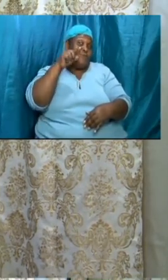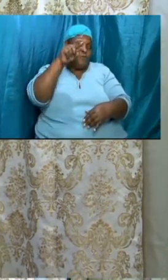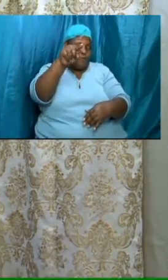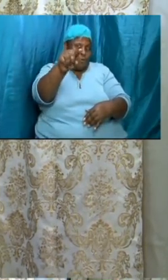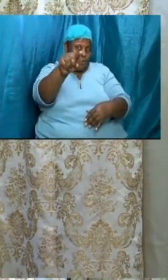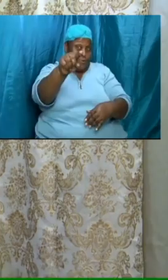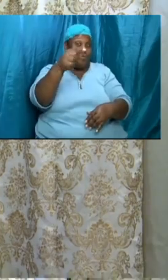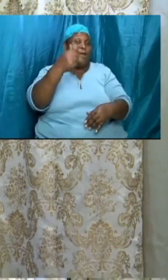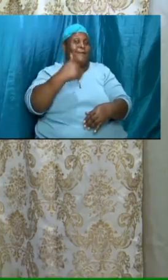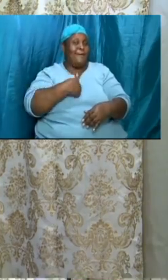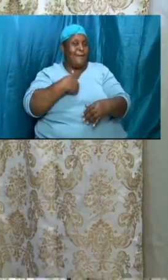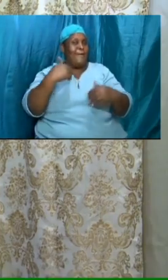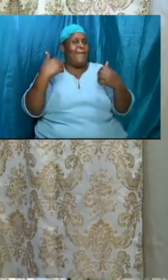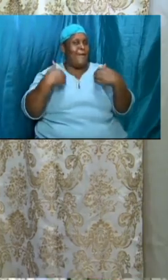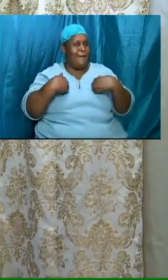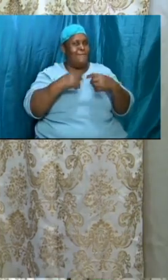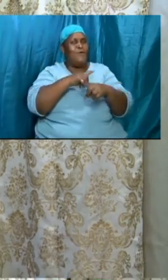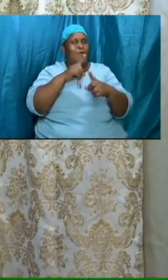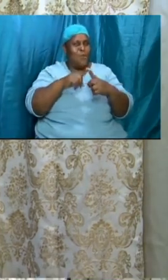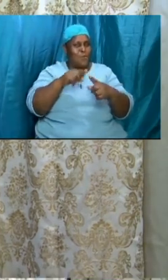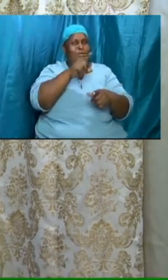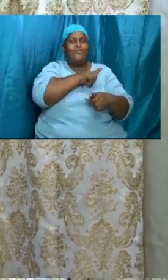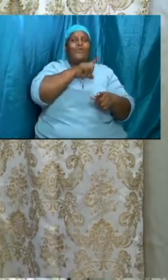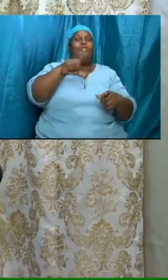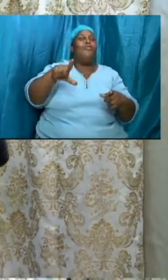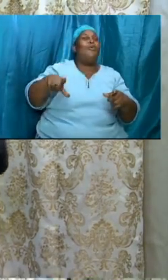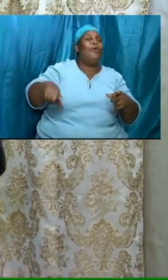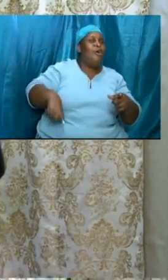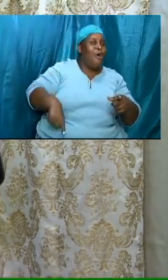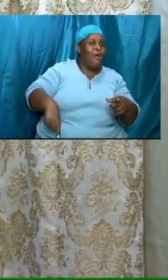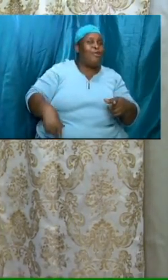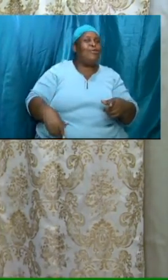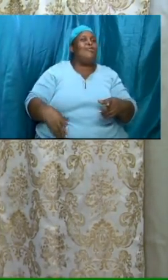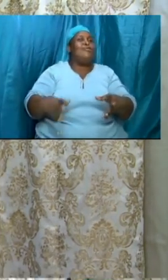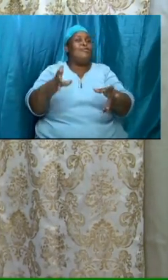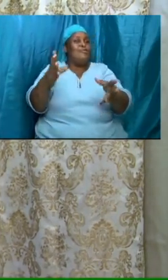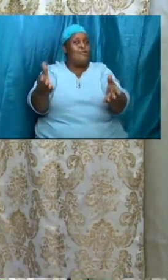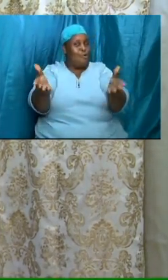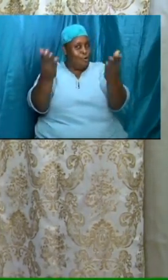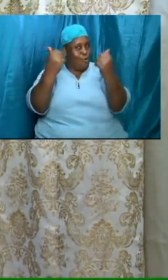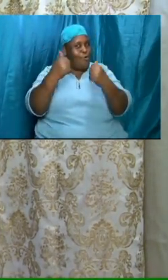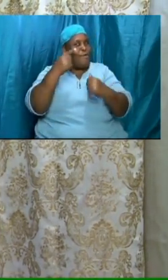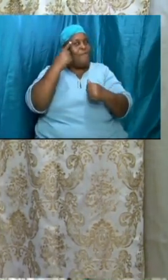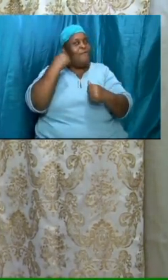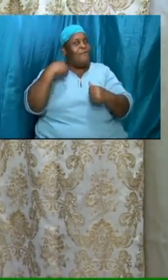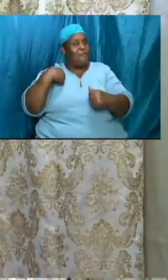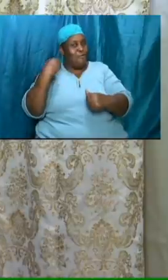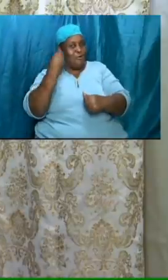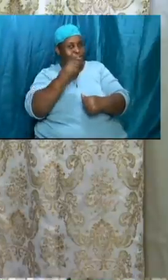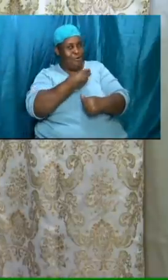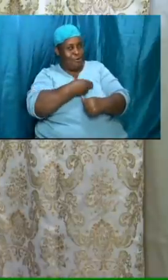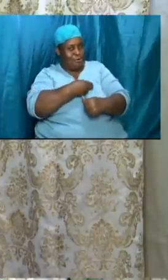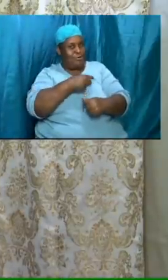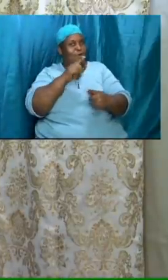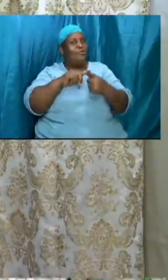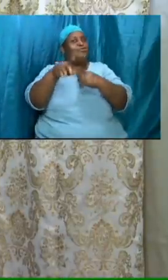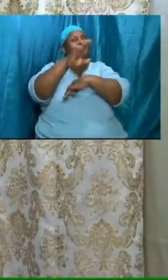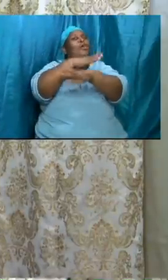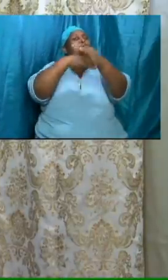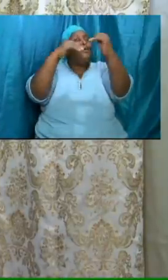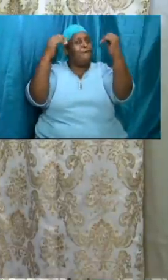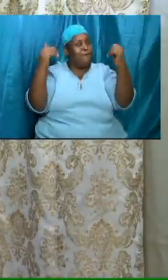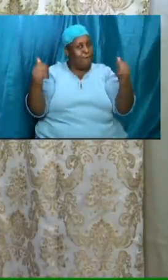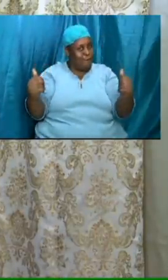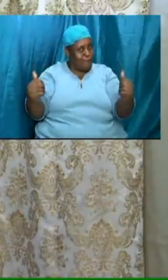takes us via the rapture to heaven to sit with him and to bask in the